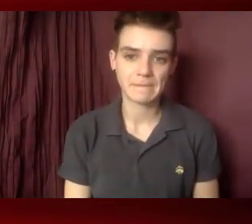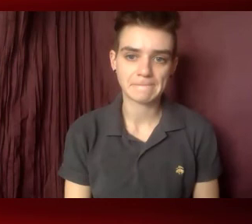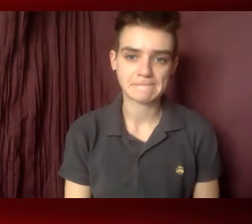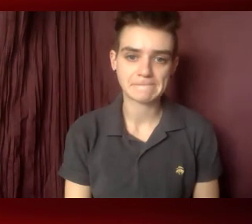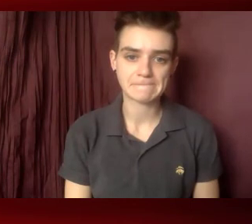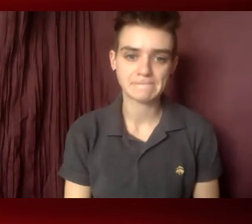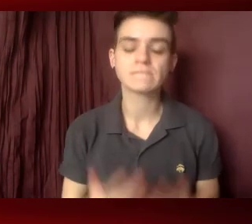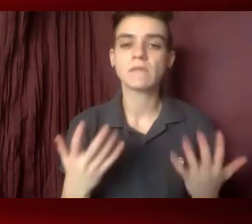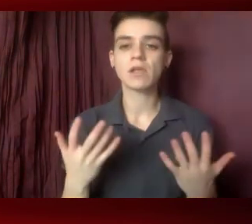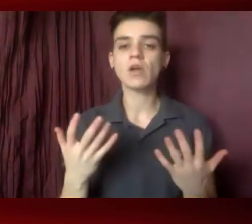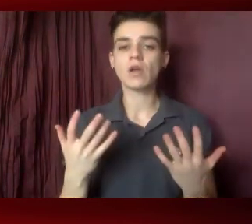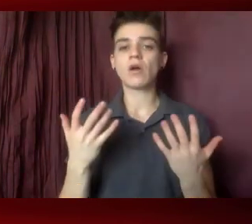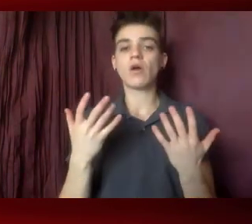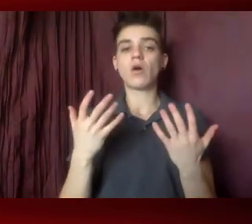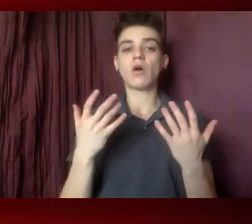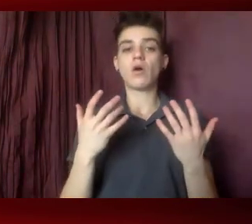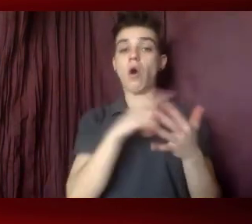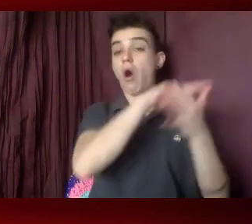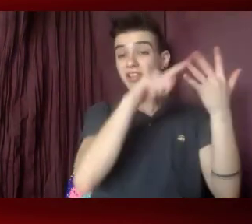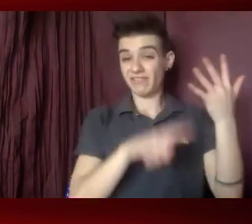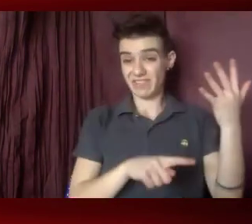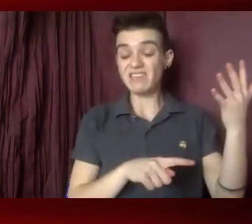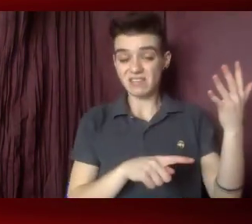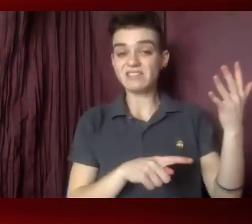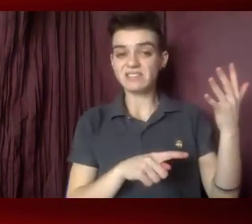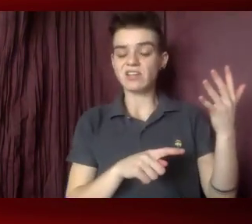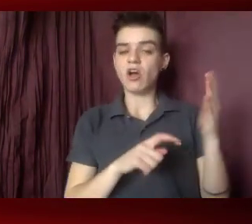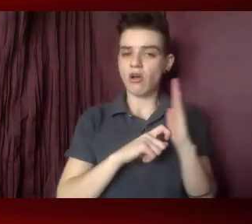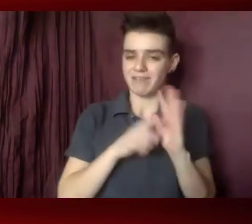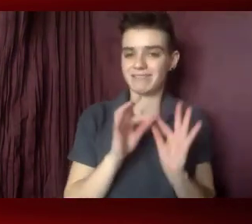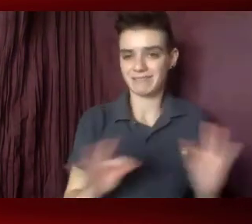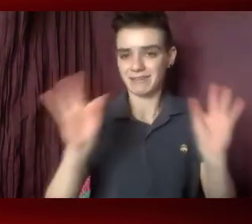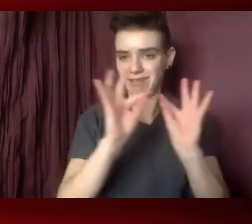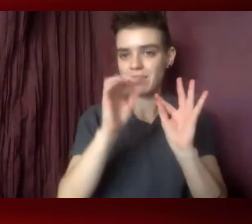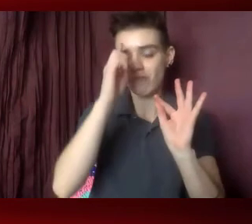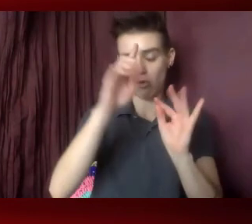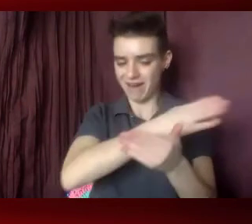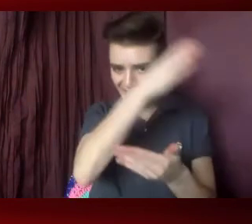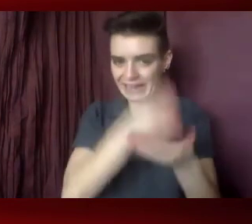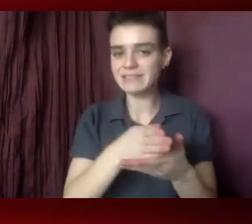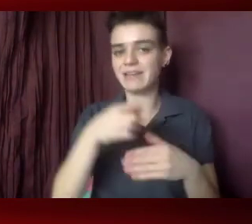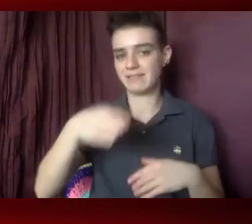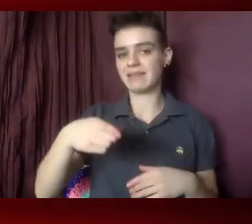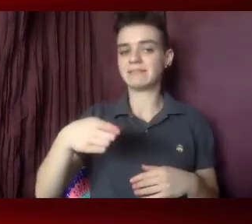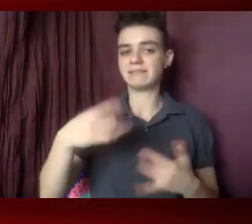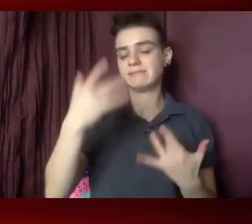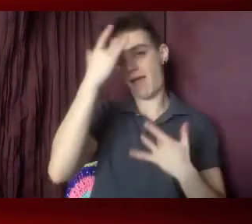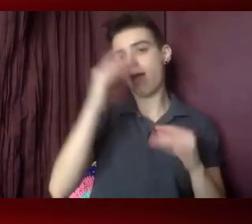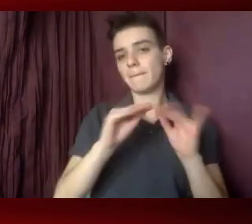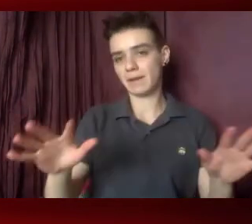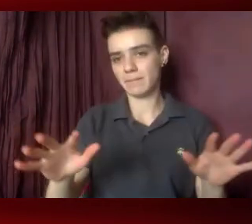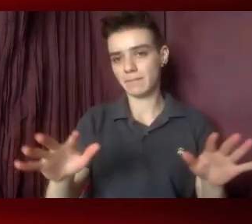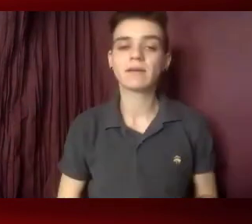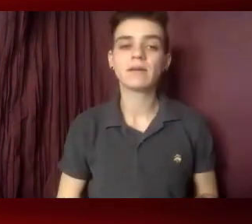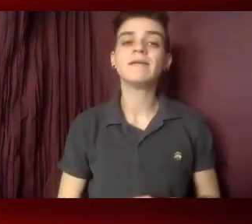All of these things are key to hitting the epidemic. So we've been talking about your story,